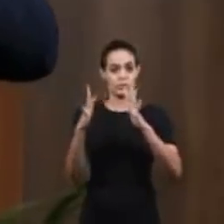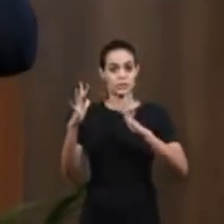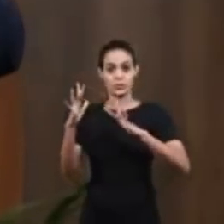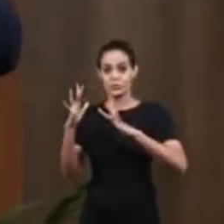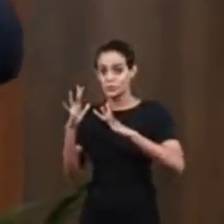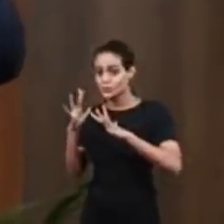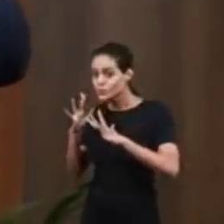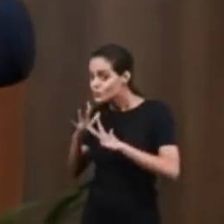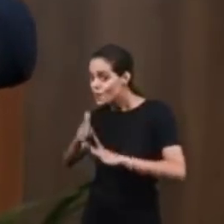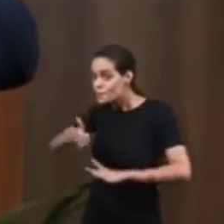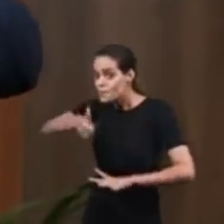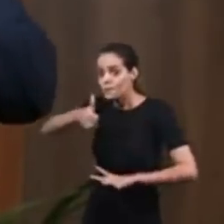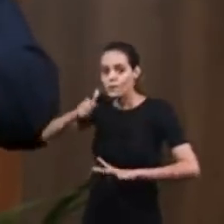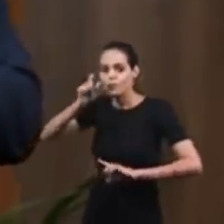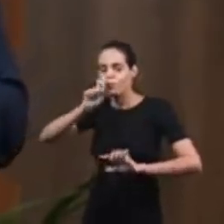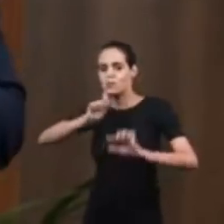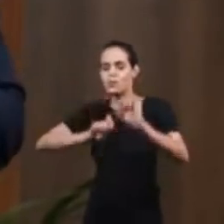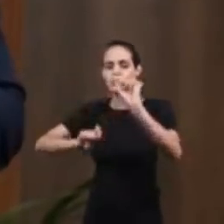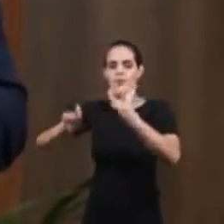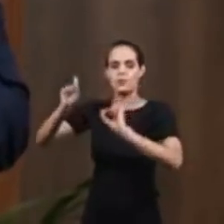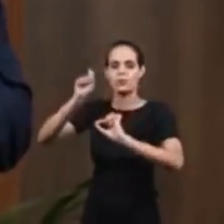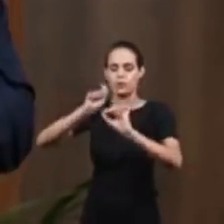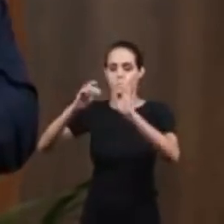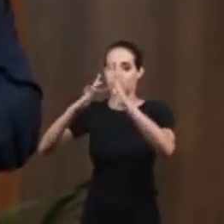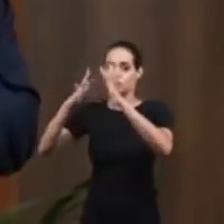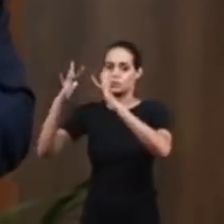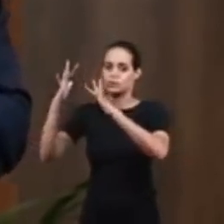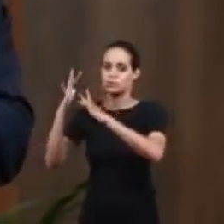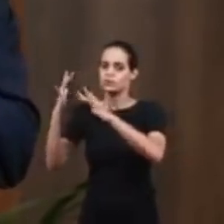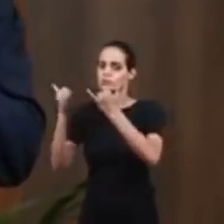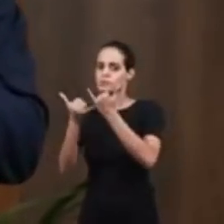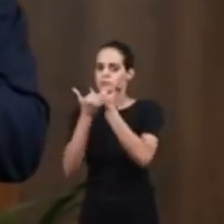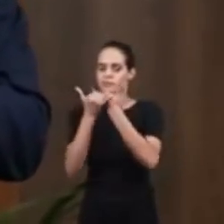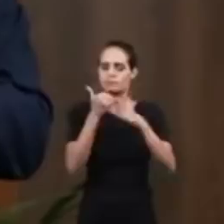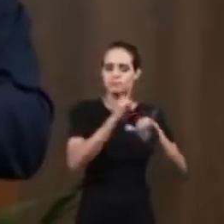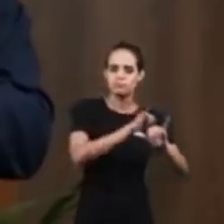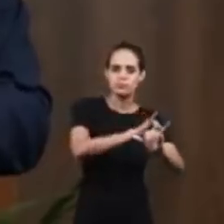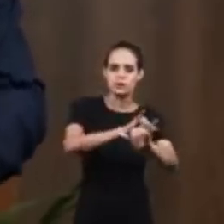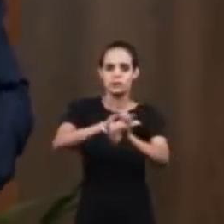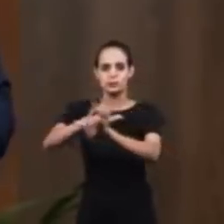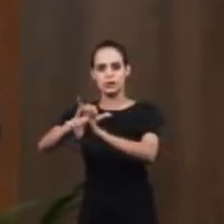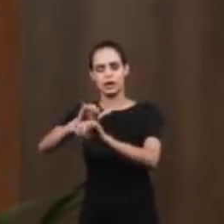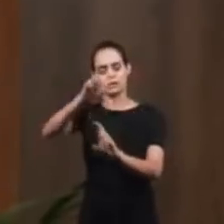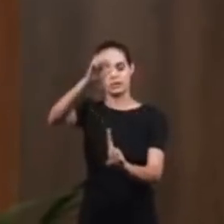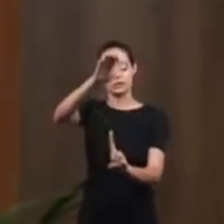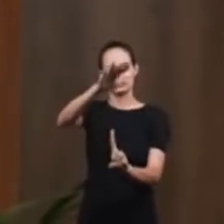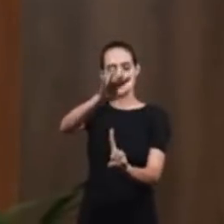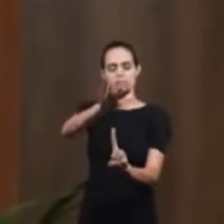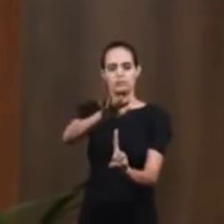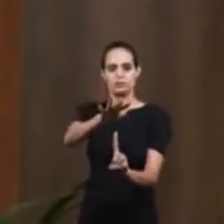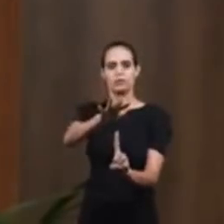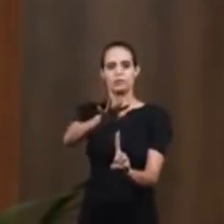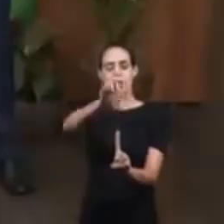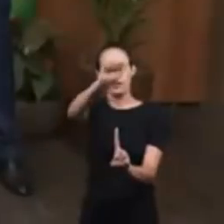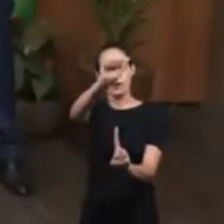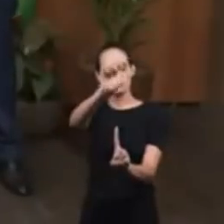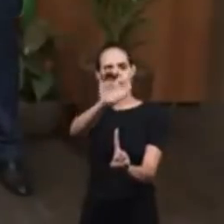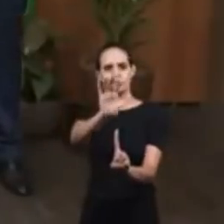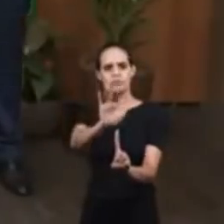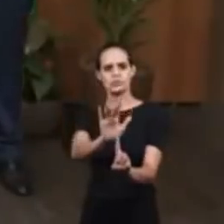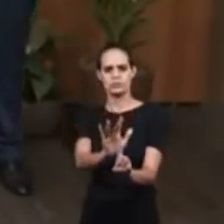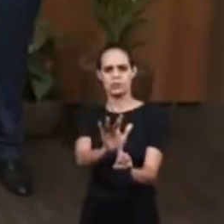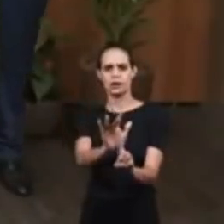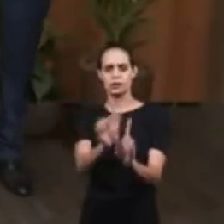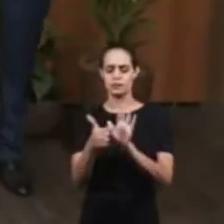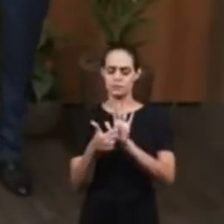forgives before anything. He blesses us. He extends his hands to us.